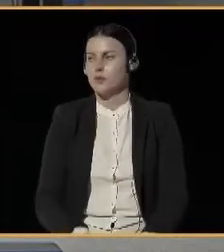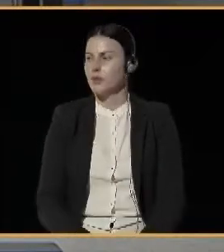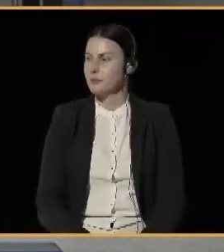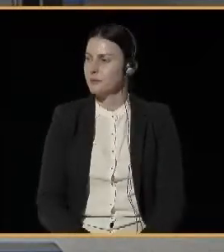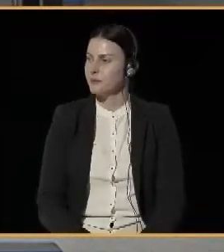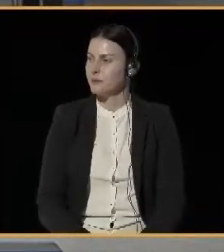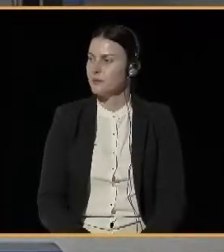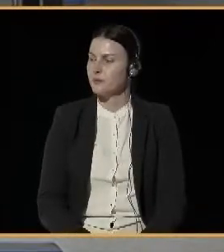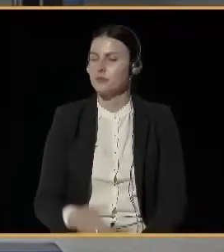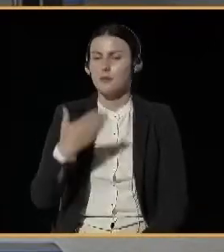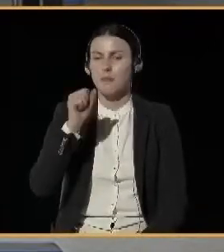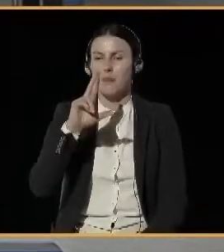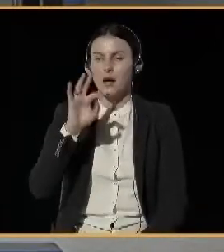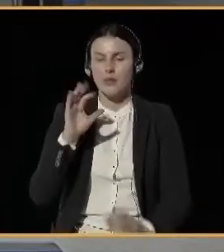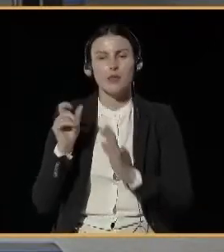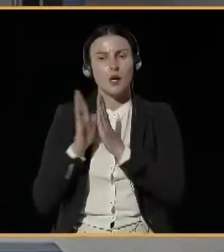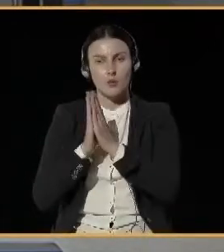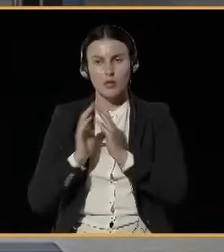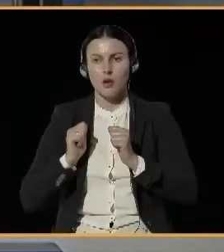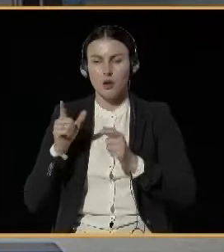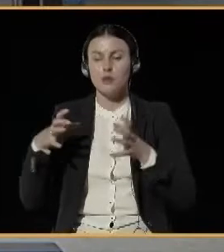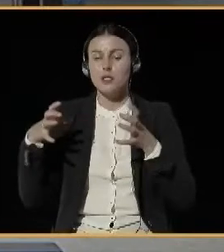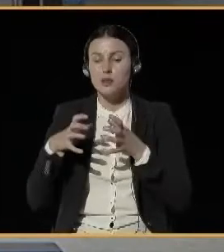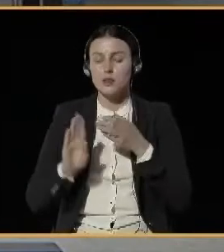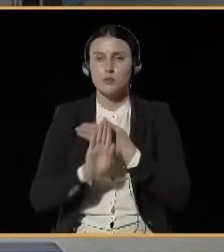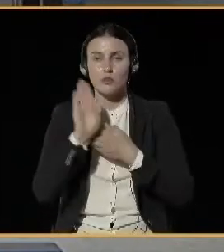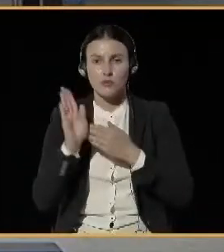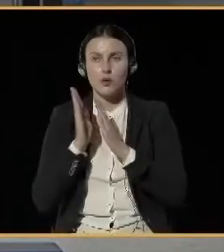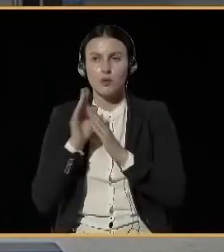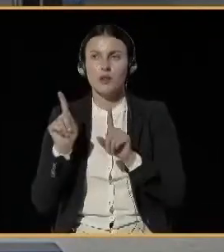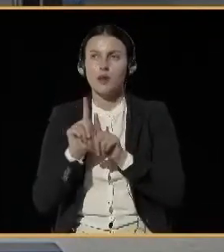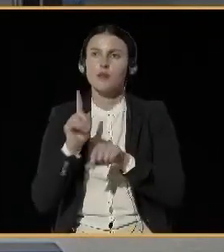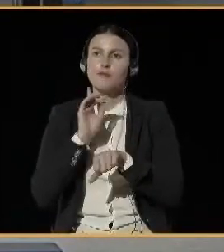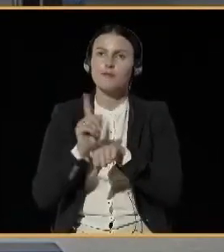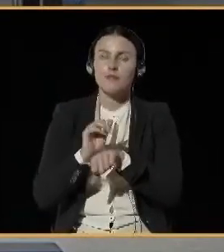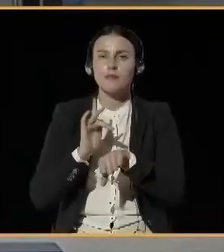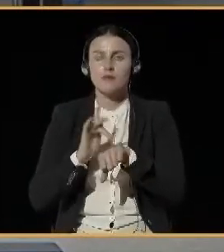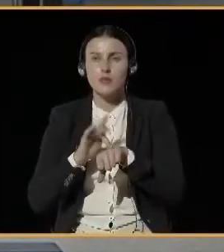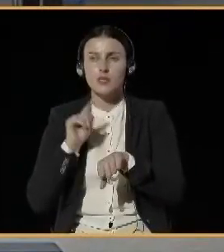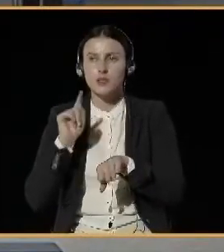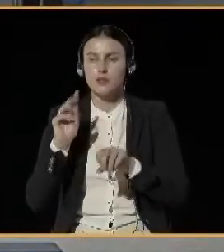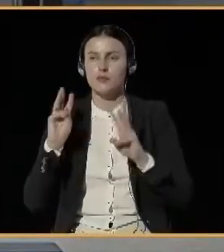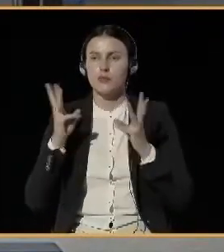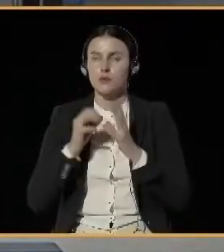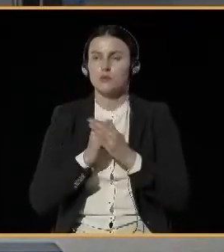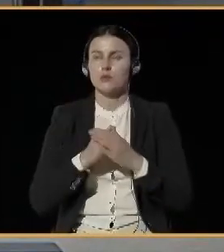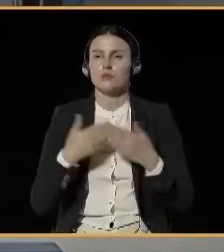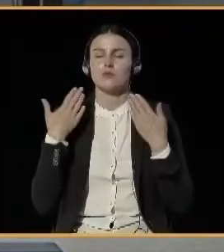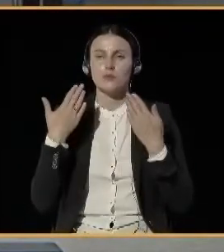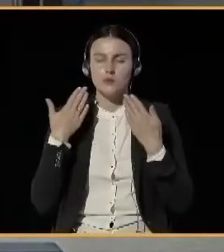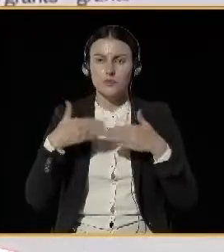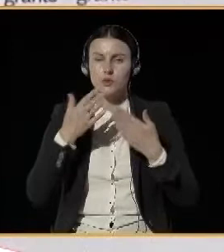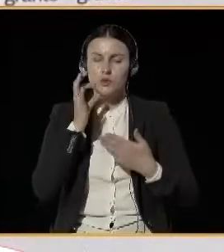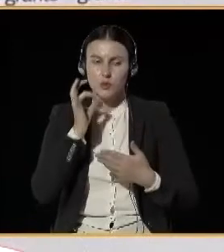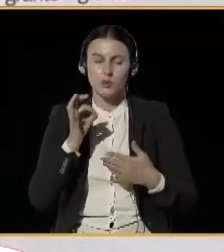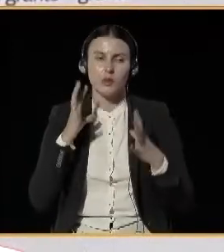the results of expert workshops. Thank you very much. Good afternoon ladies and gents. My name is